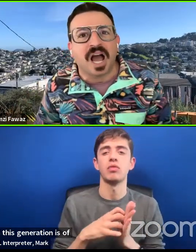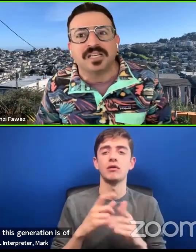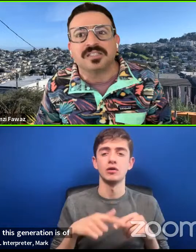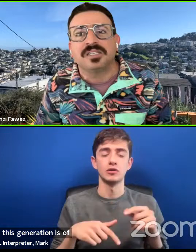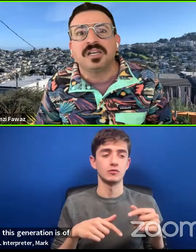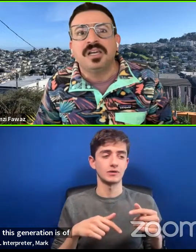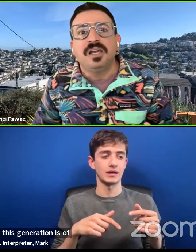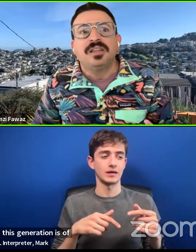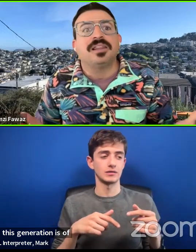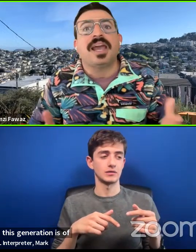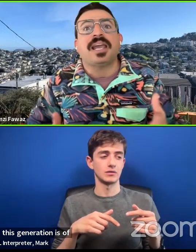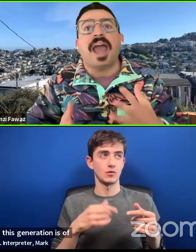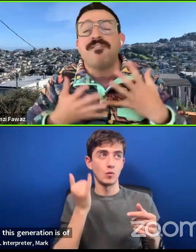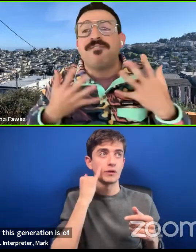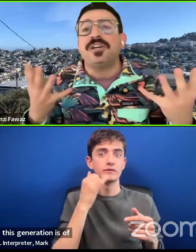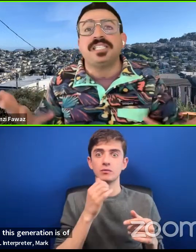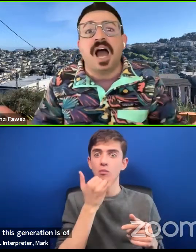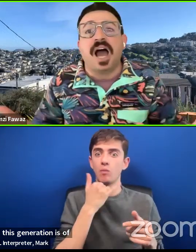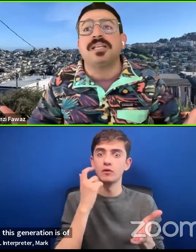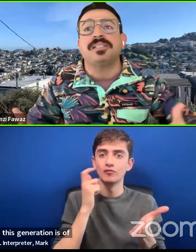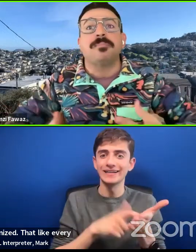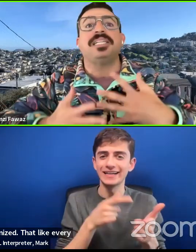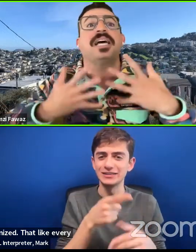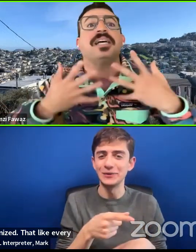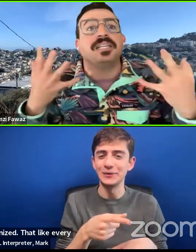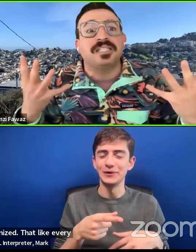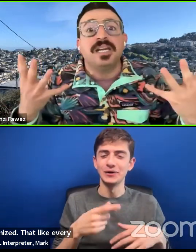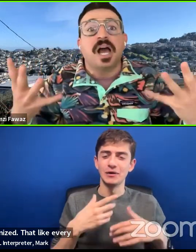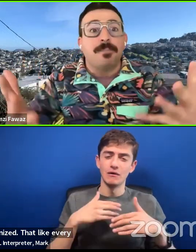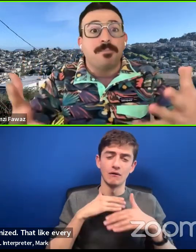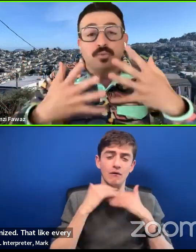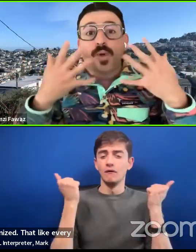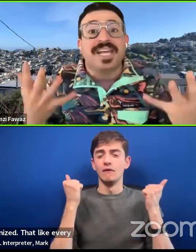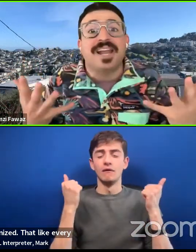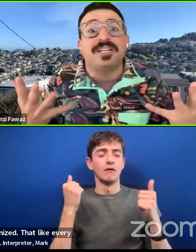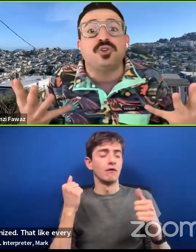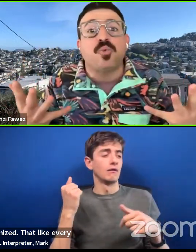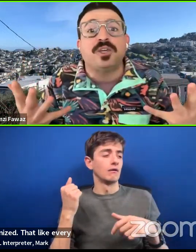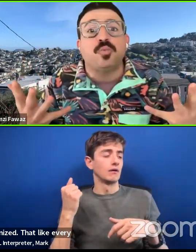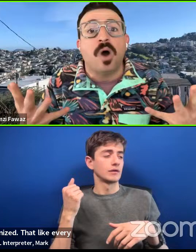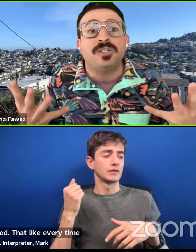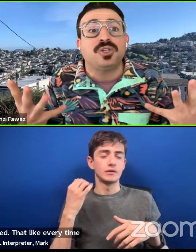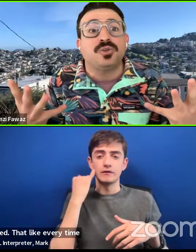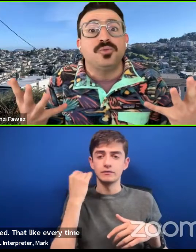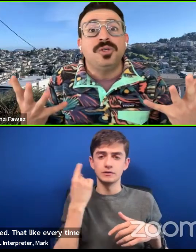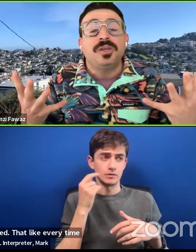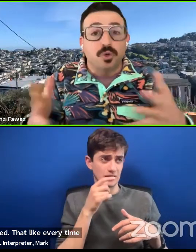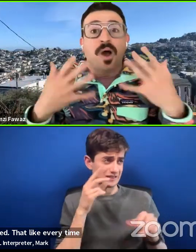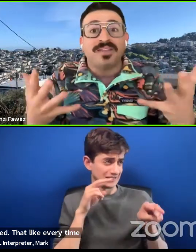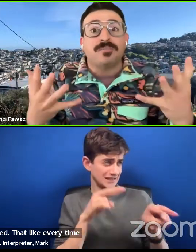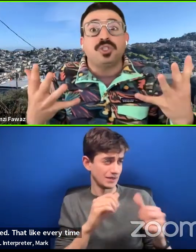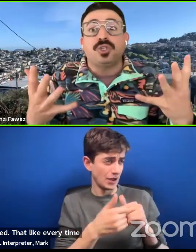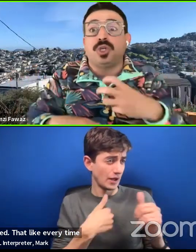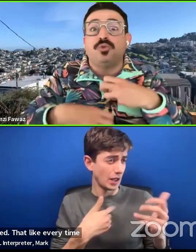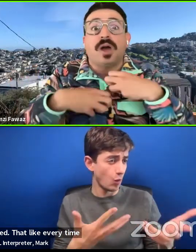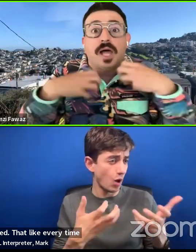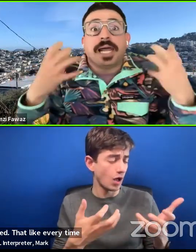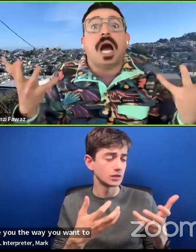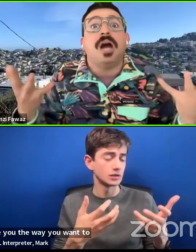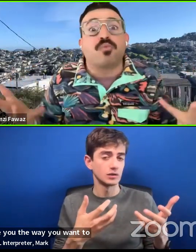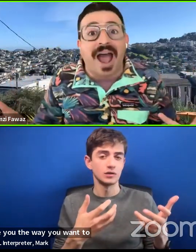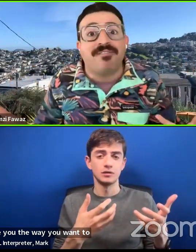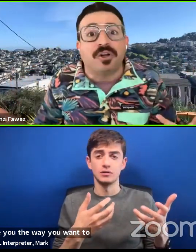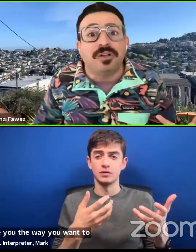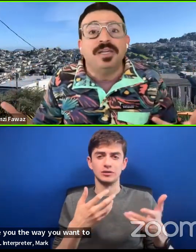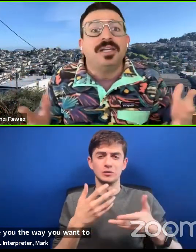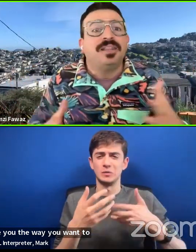being misrecognized. That like every time that somebody doesn't recognize you the way you want to, you want them to, you